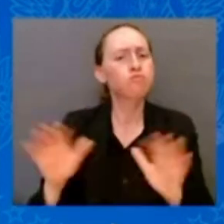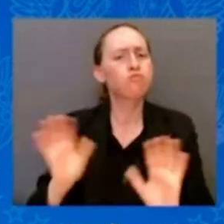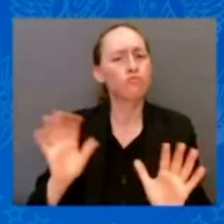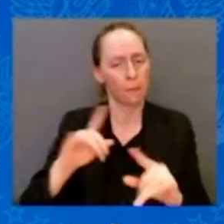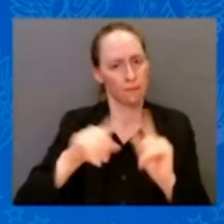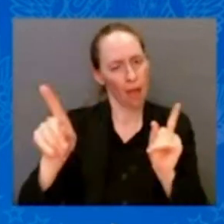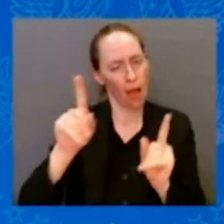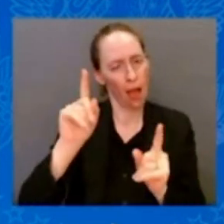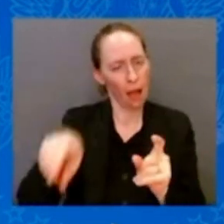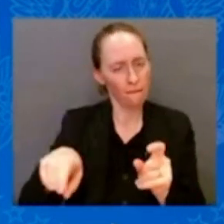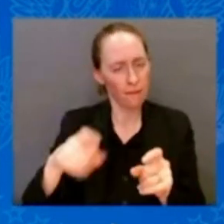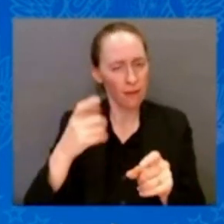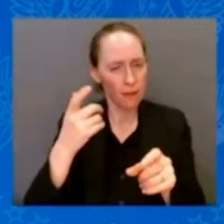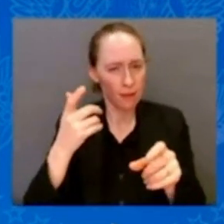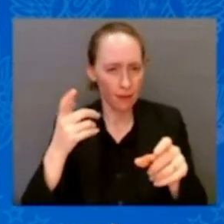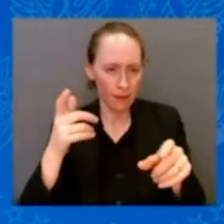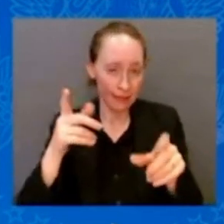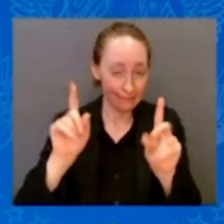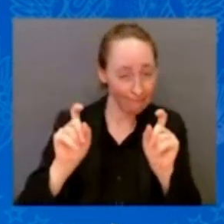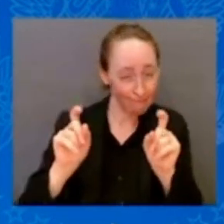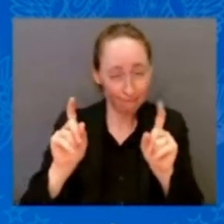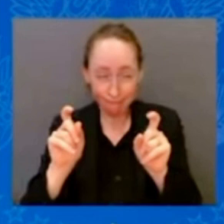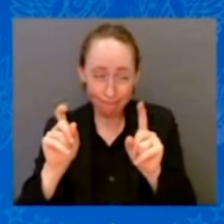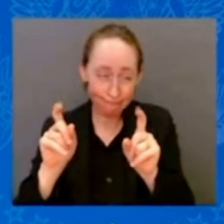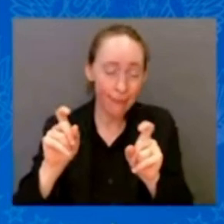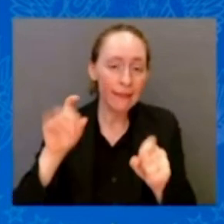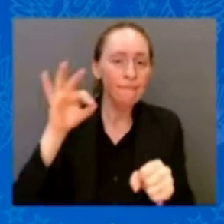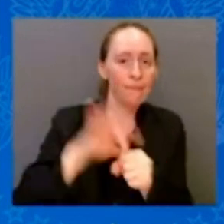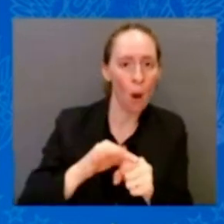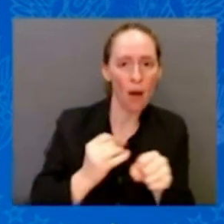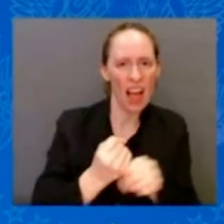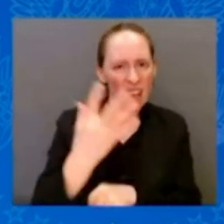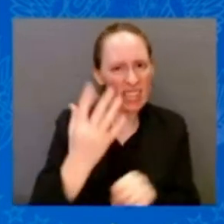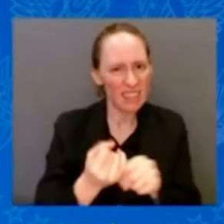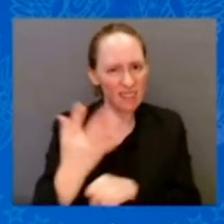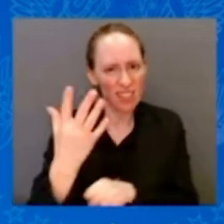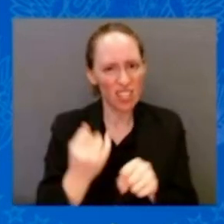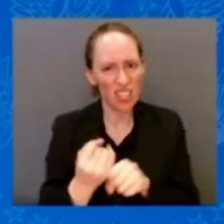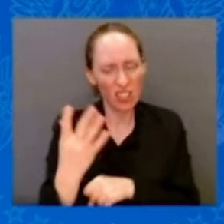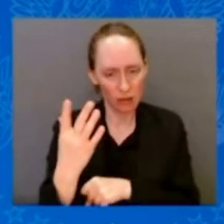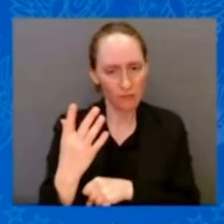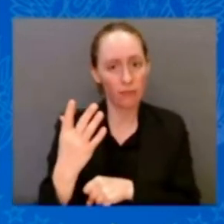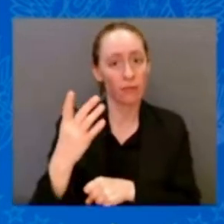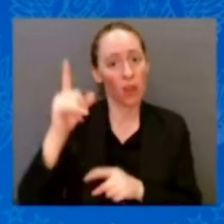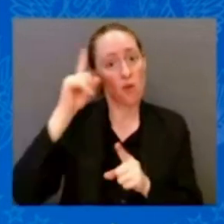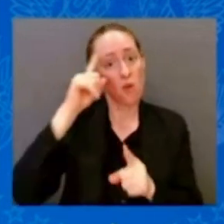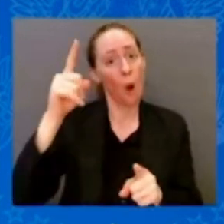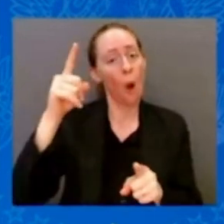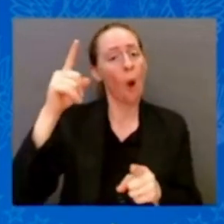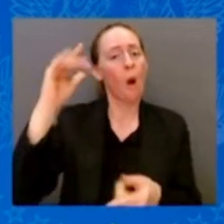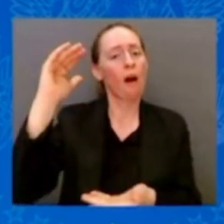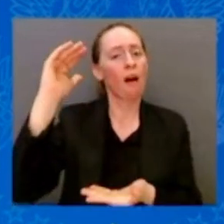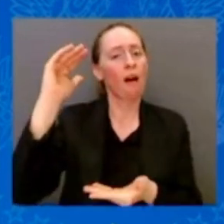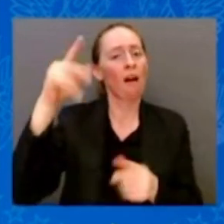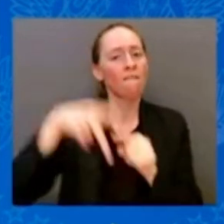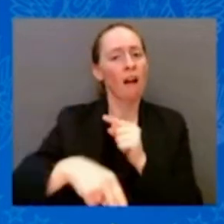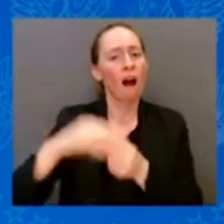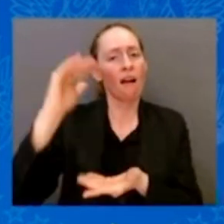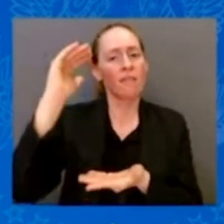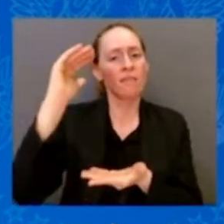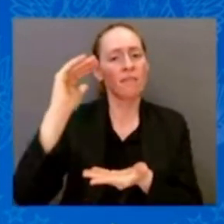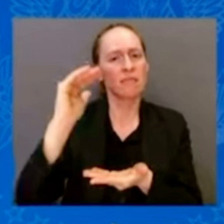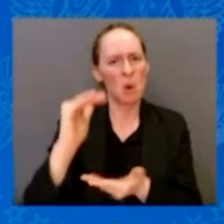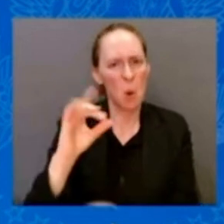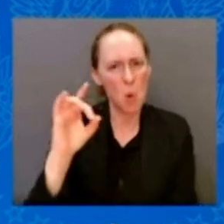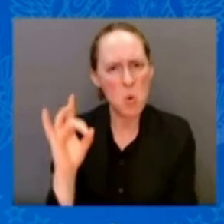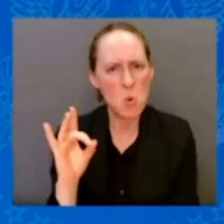wants to put Social Security and Medicare in the chopping block every five years — I find to be somewhat outrageous. So outrageous that you might not even believe it. But